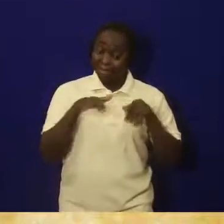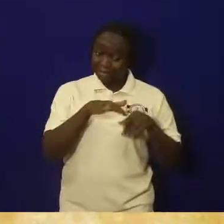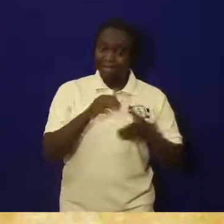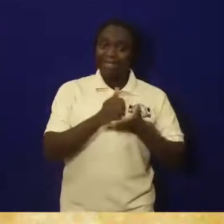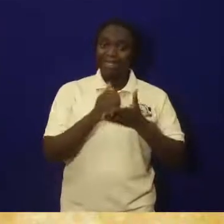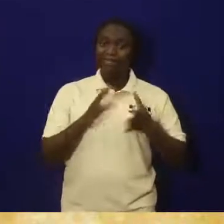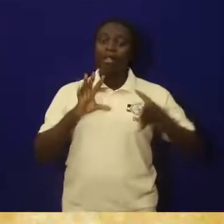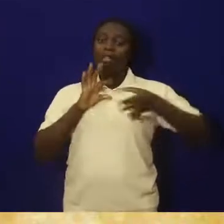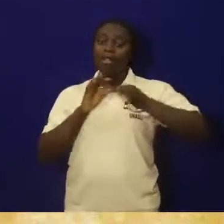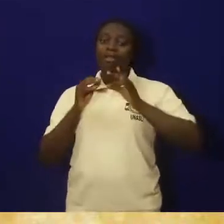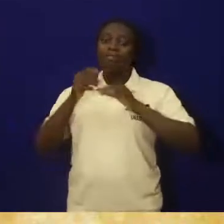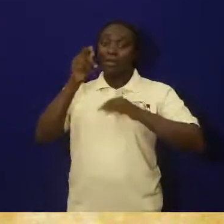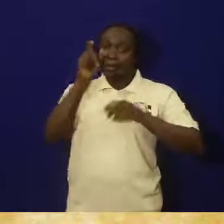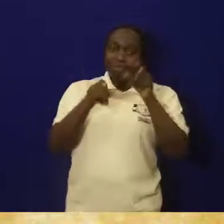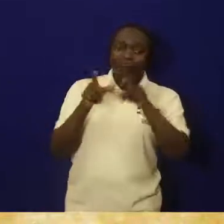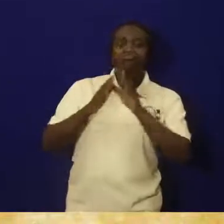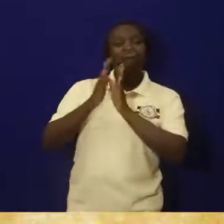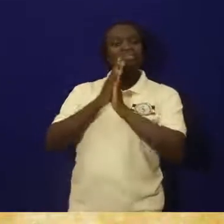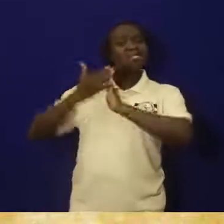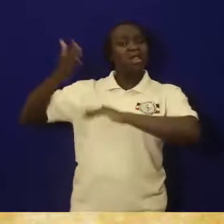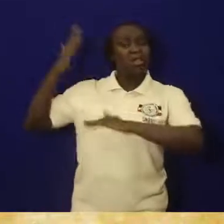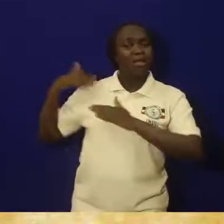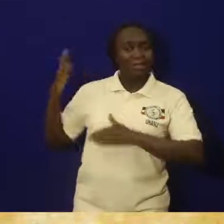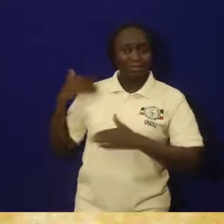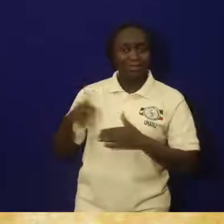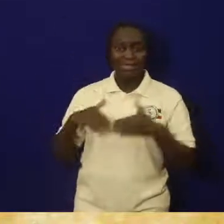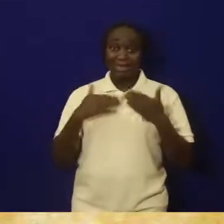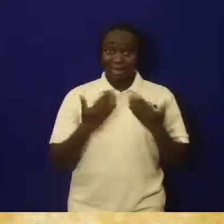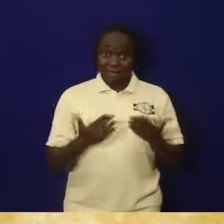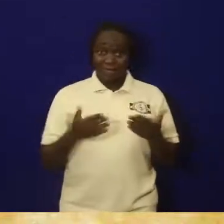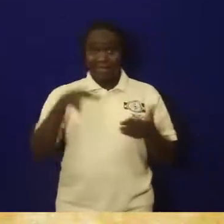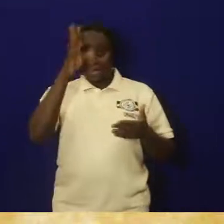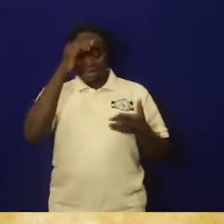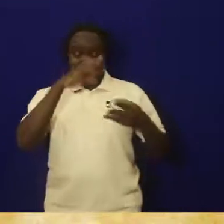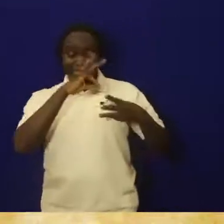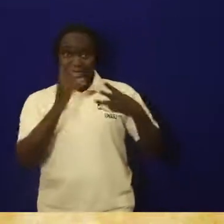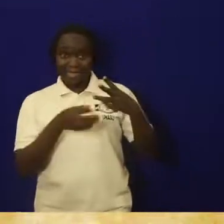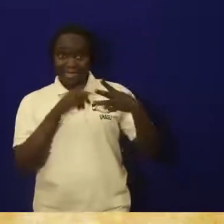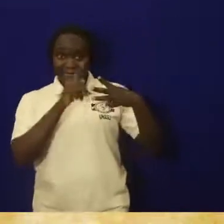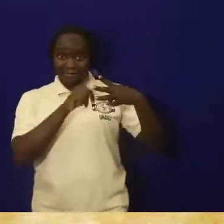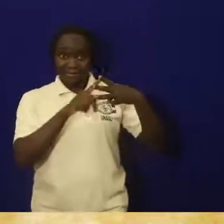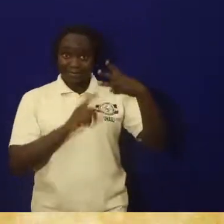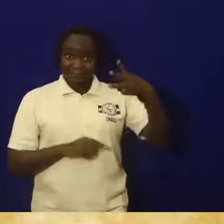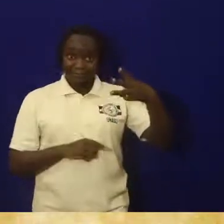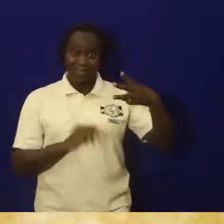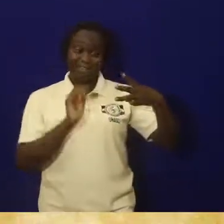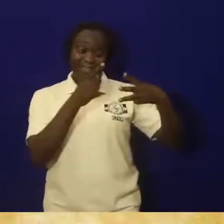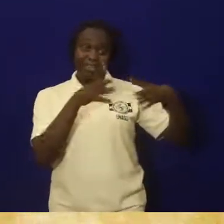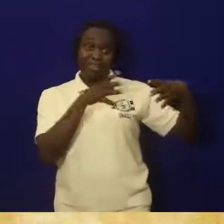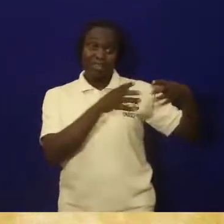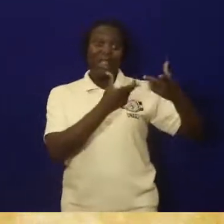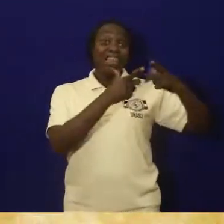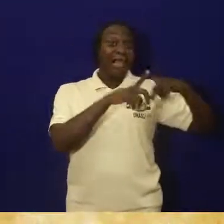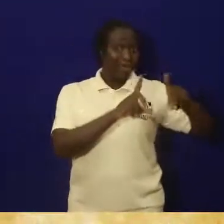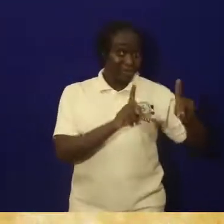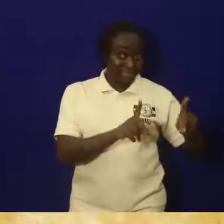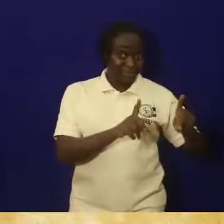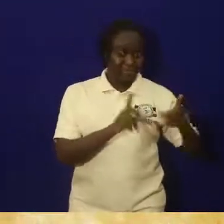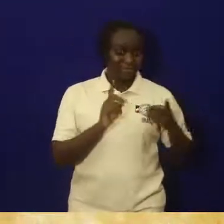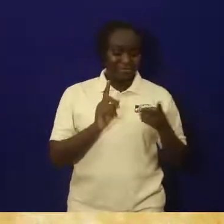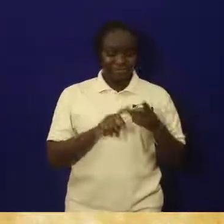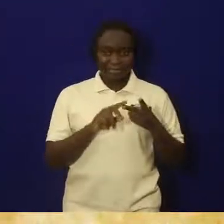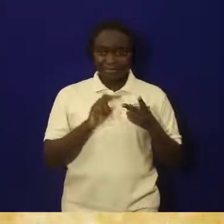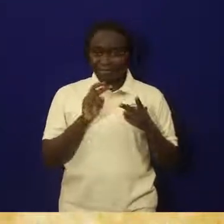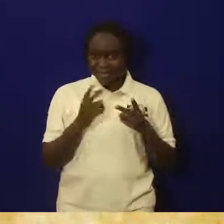history. So, first of all, we have seen three. I said one is the linguistic source.